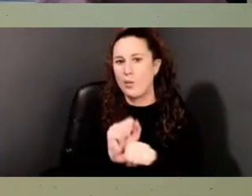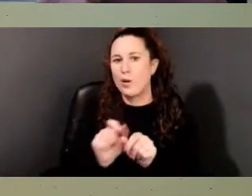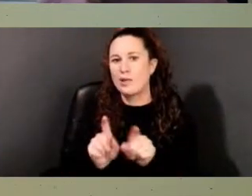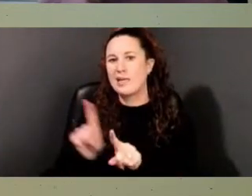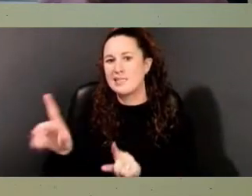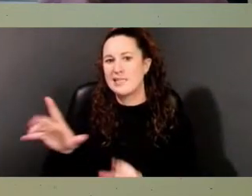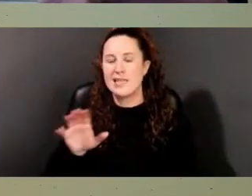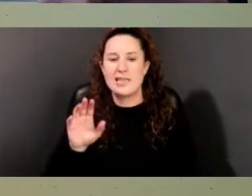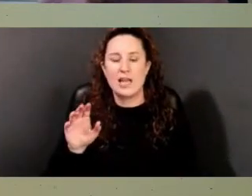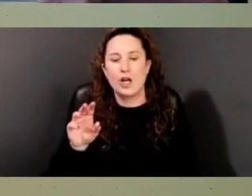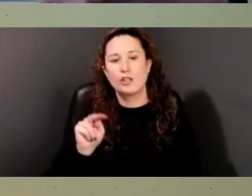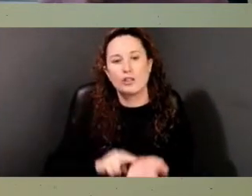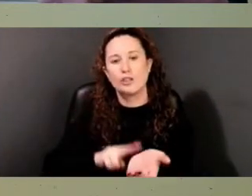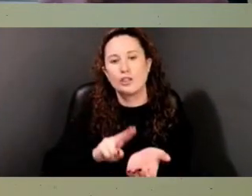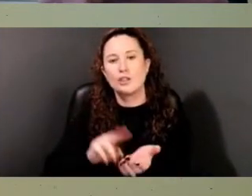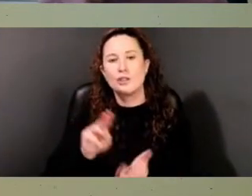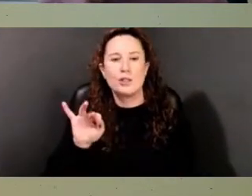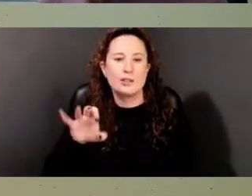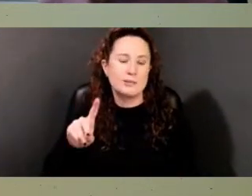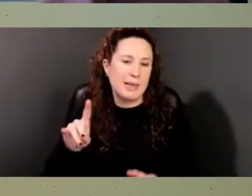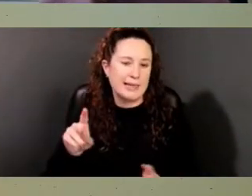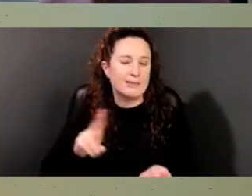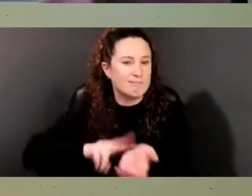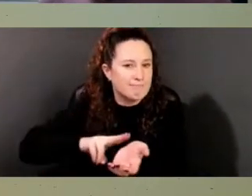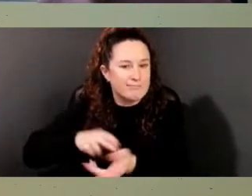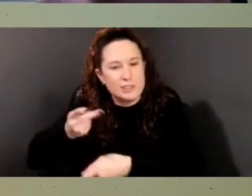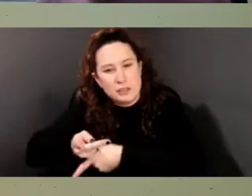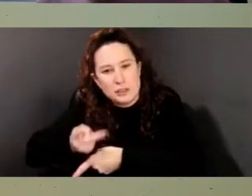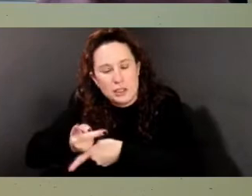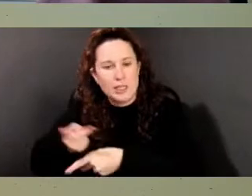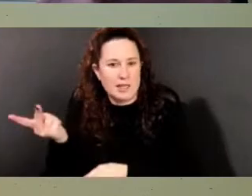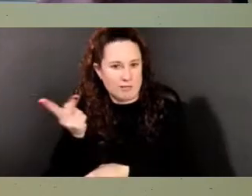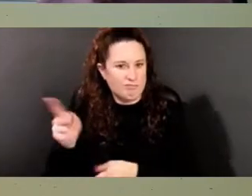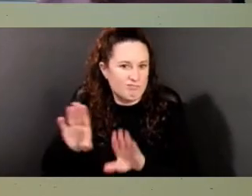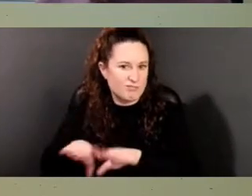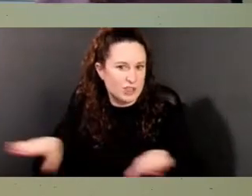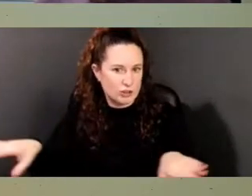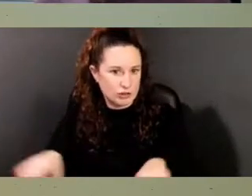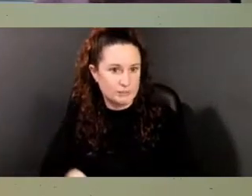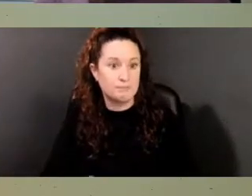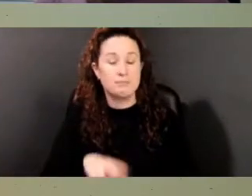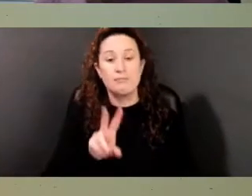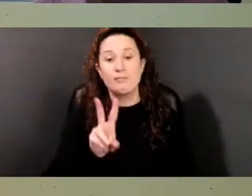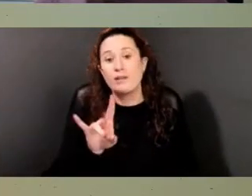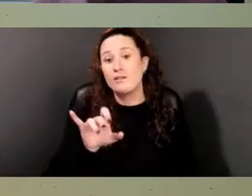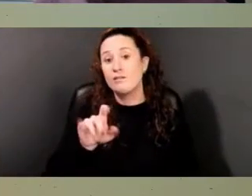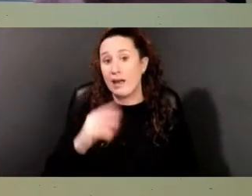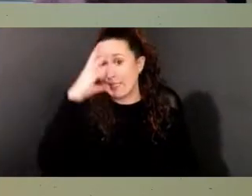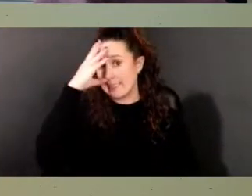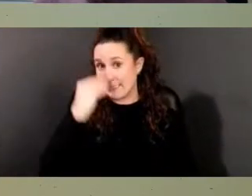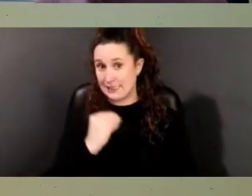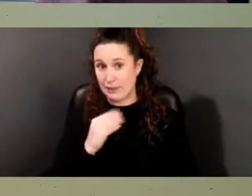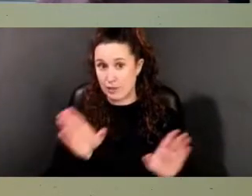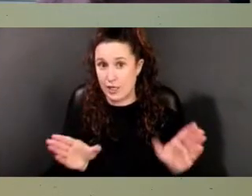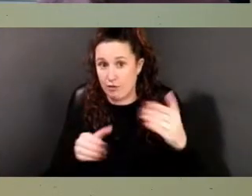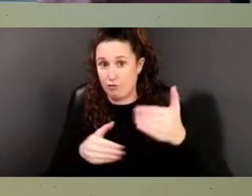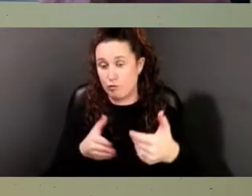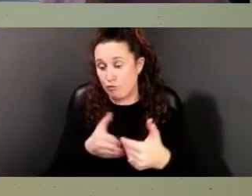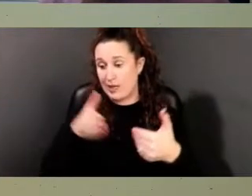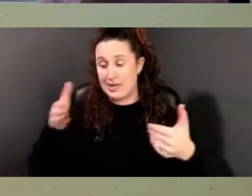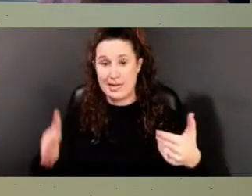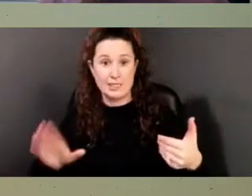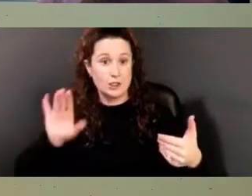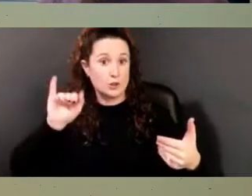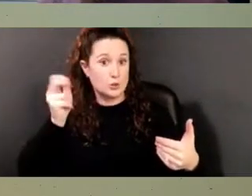she was tasked with taking care of Sarah and Mariah. Violet slept in a room next door to the children's room and was